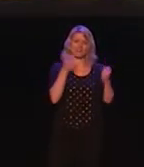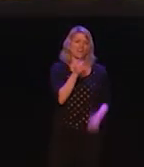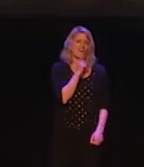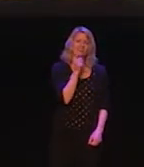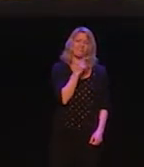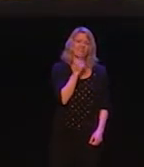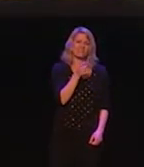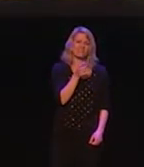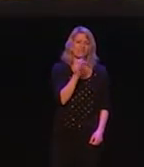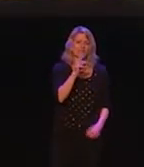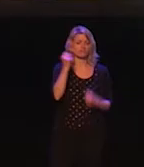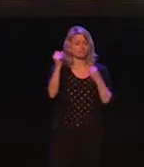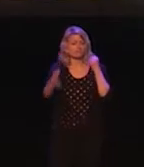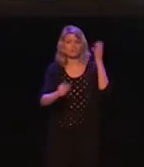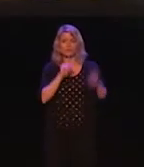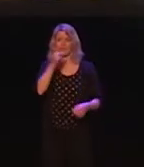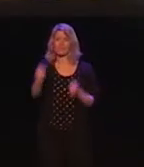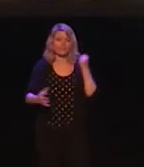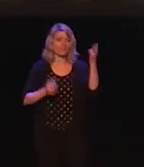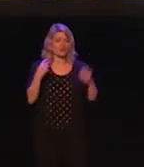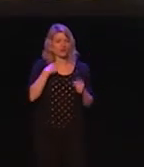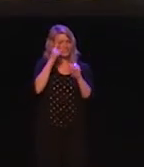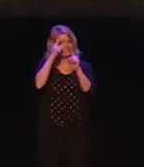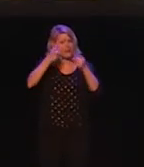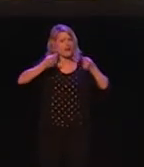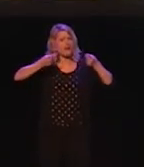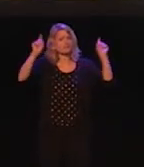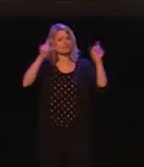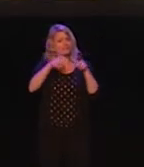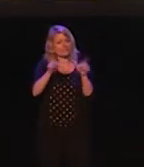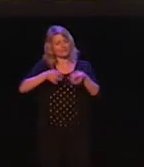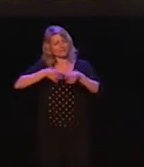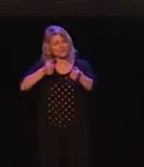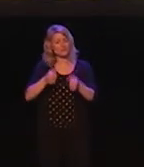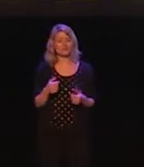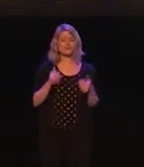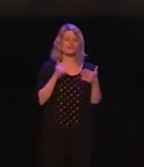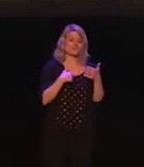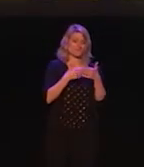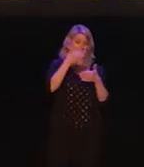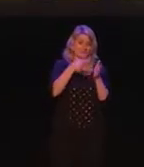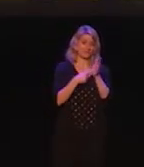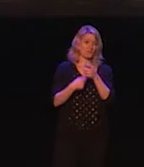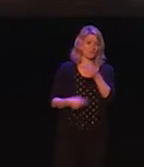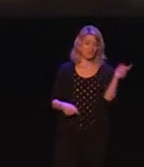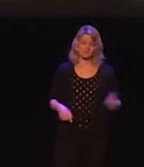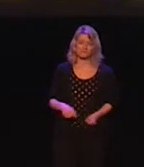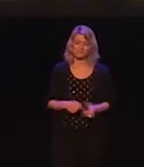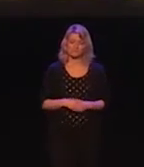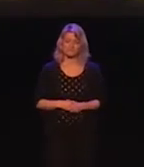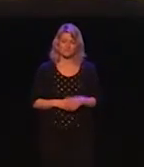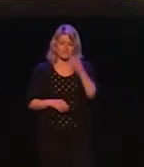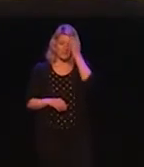those of us who are watching avatars signing. It looks utterly mechanical, and it's not fluent.